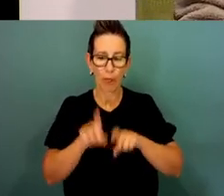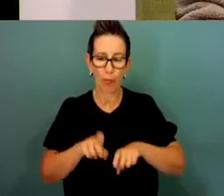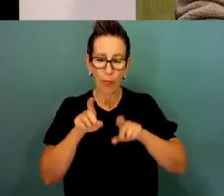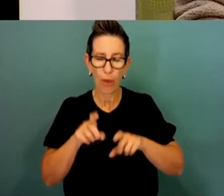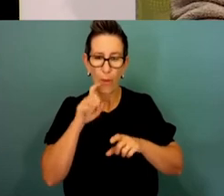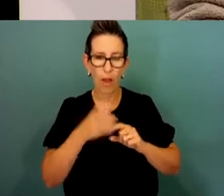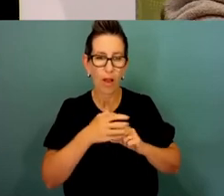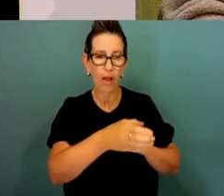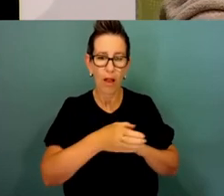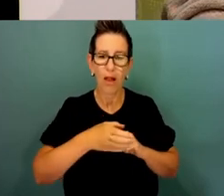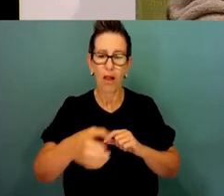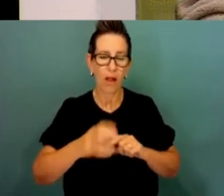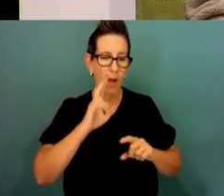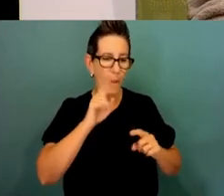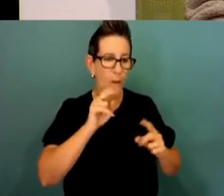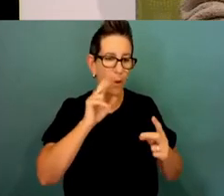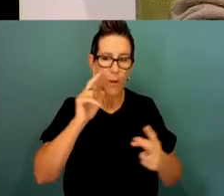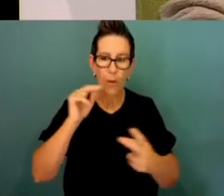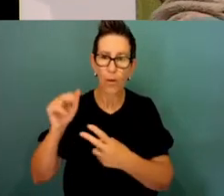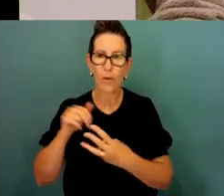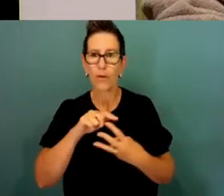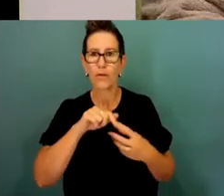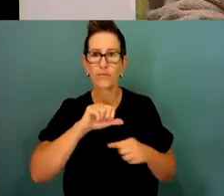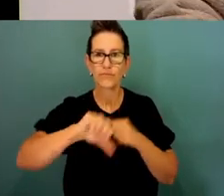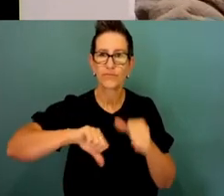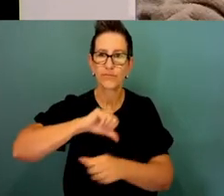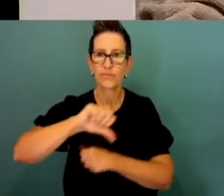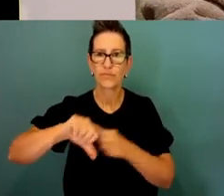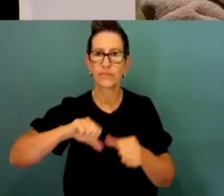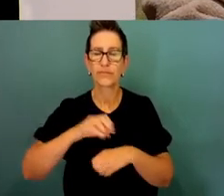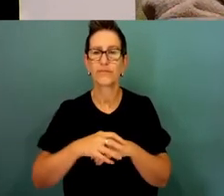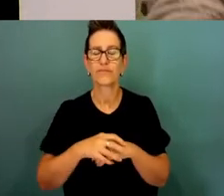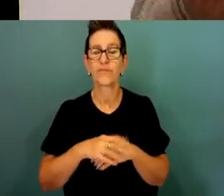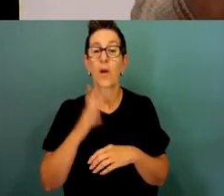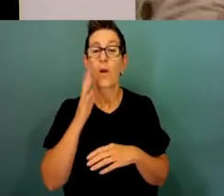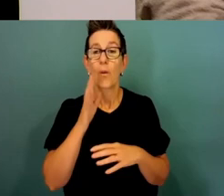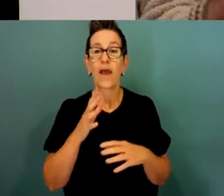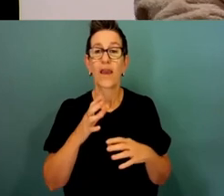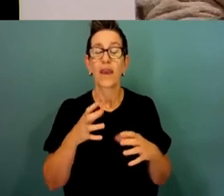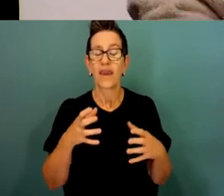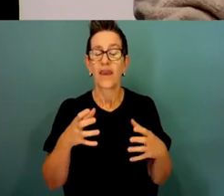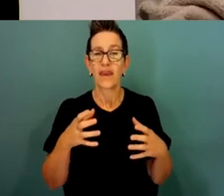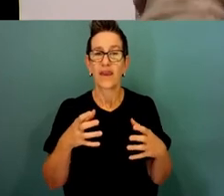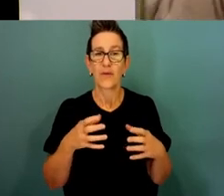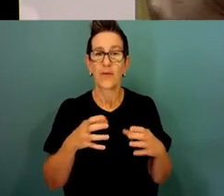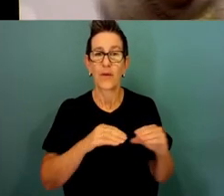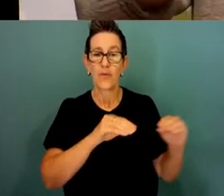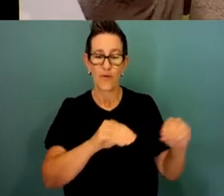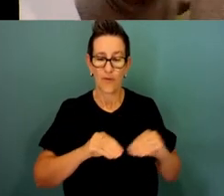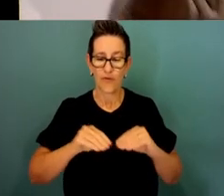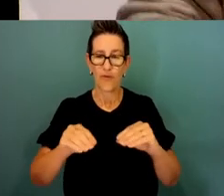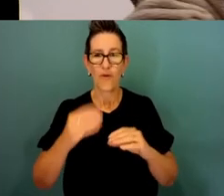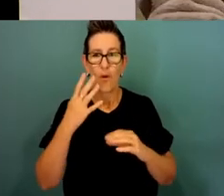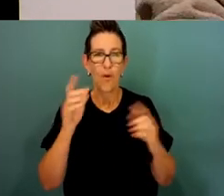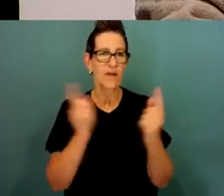When we... During those movements, we come across our other clan groups, of course, because we all don't live in one place. We live in